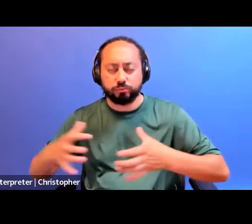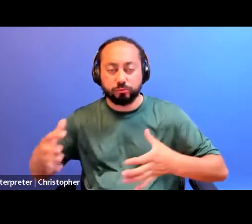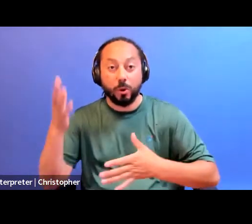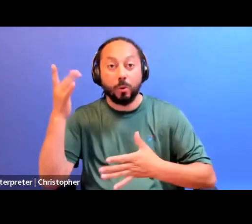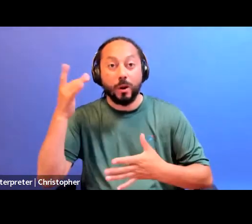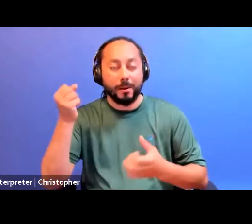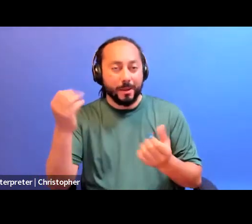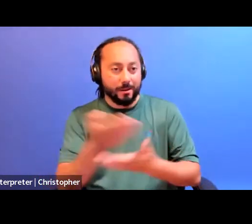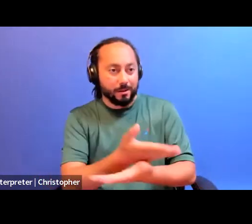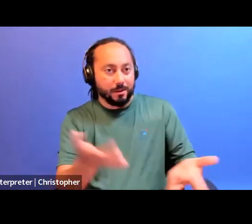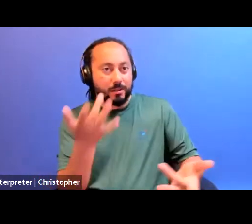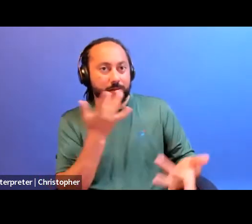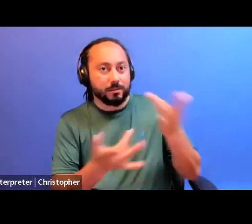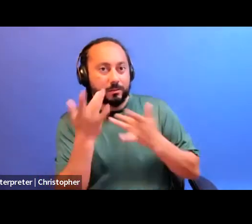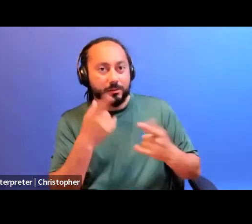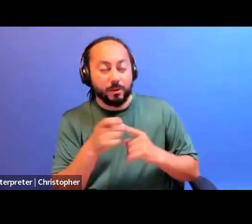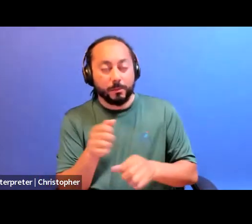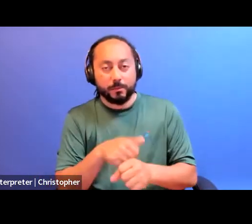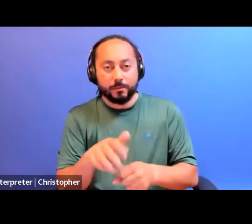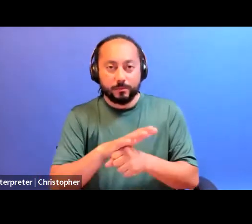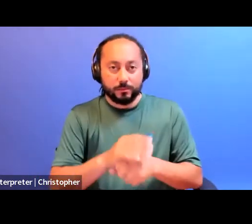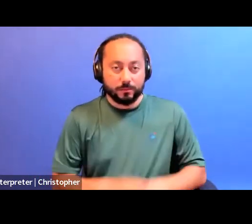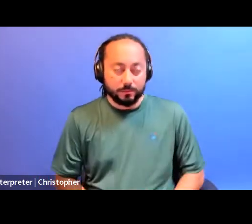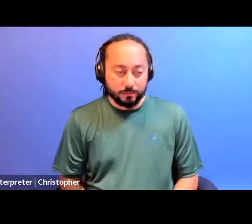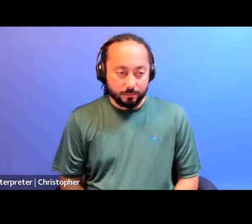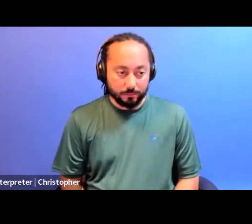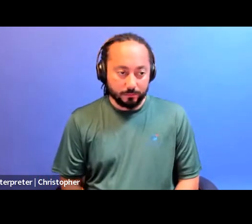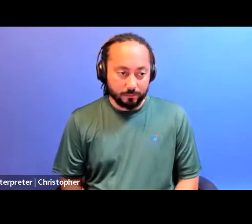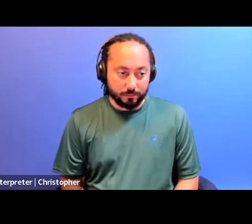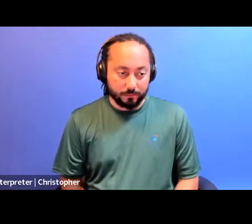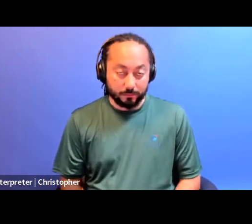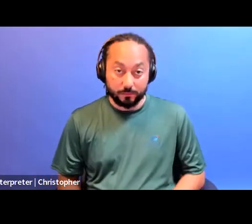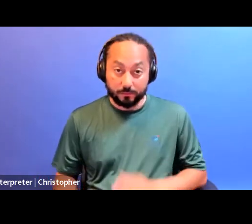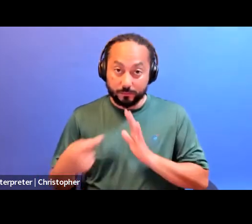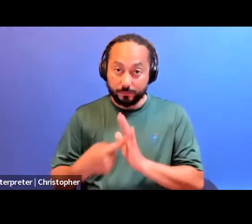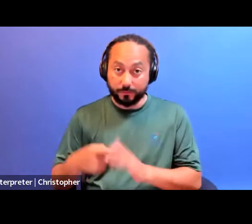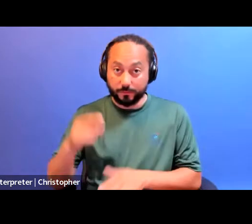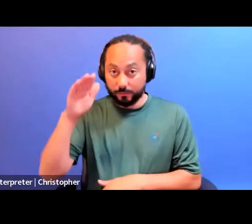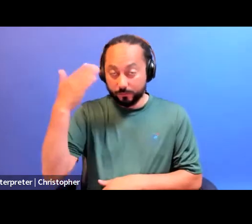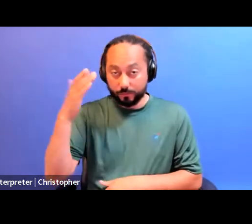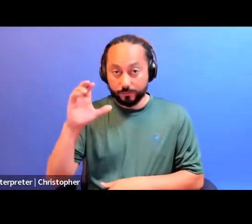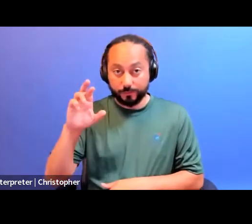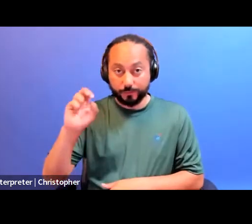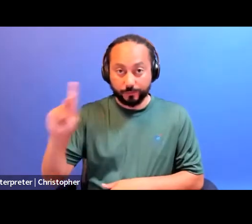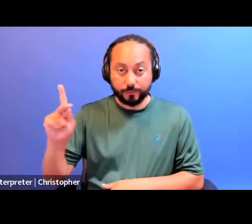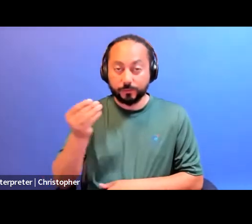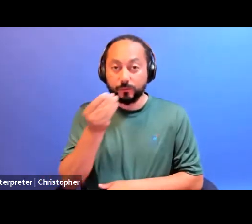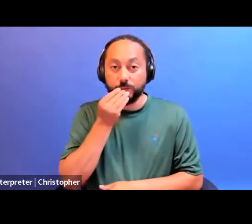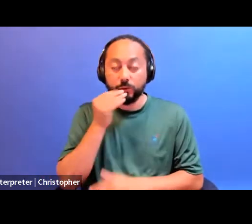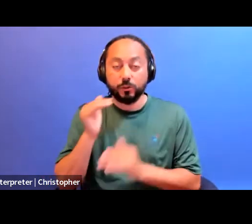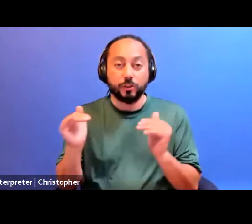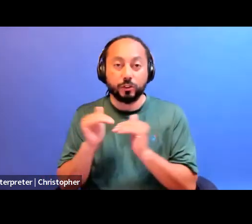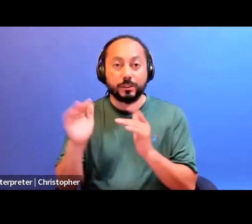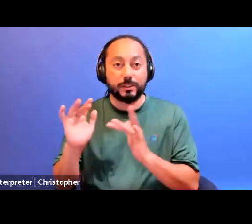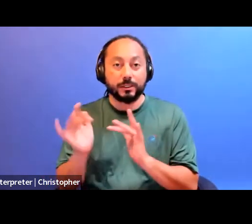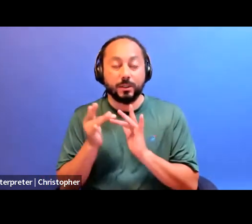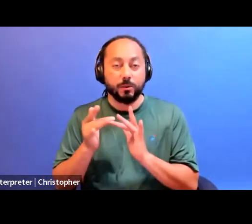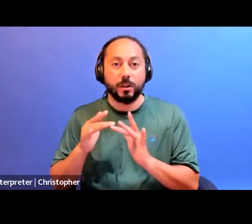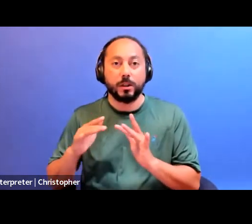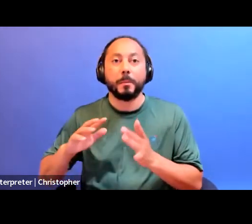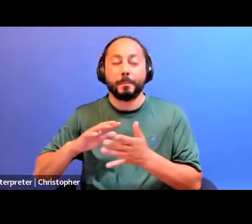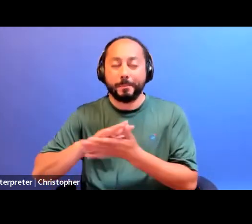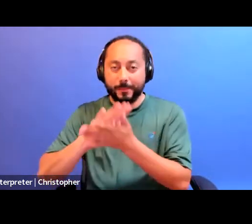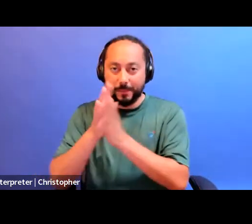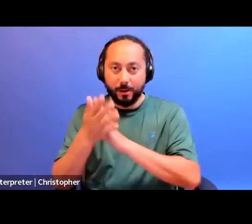brought about by the pandemic. For example, the Black Creek Food Justice Network became much more vibrant and